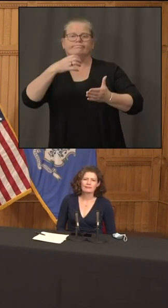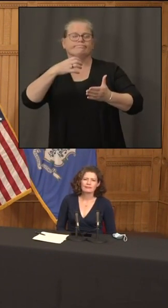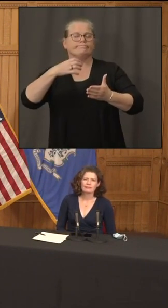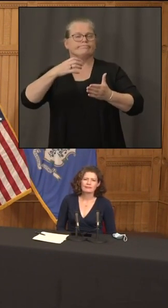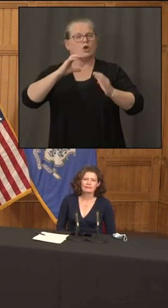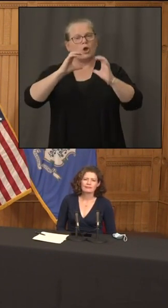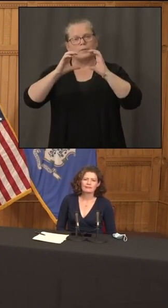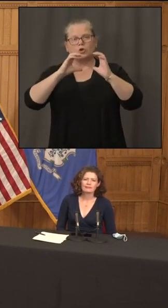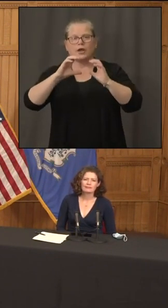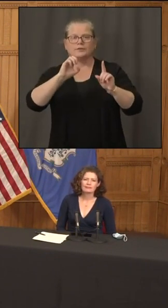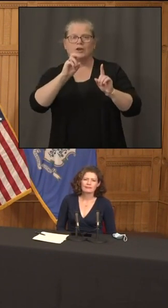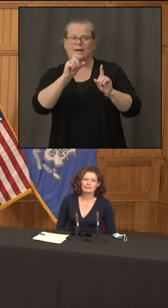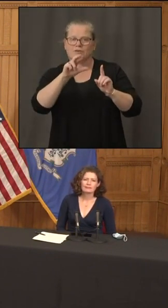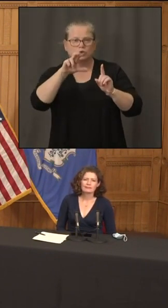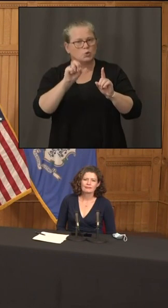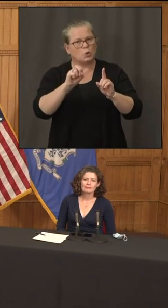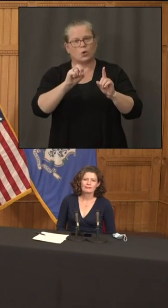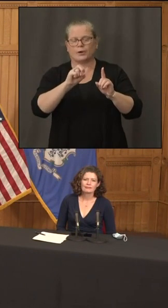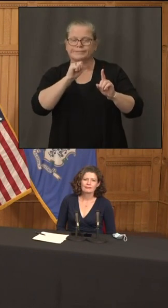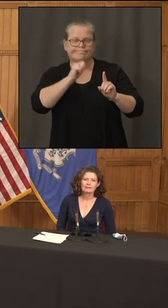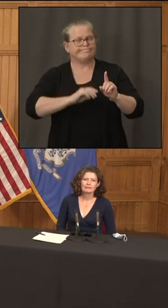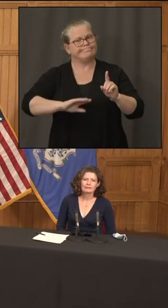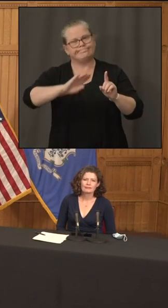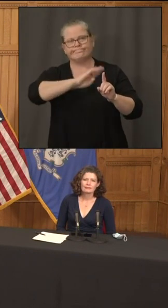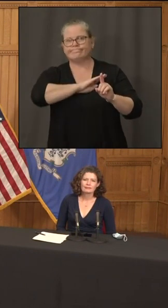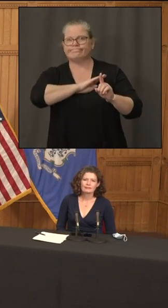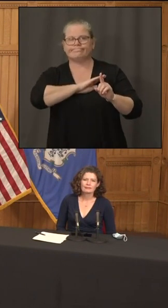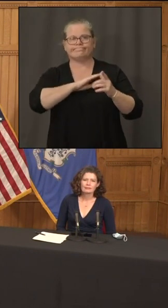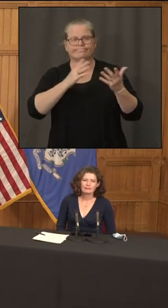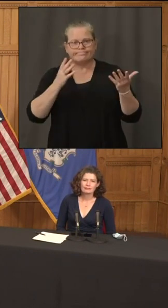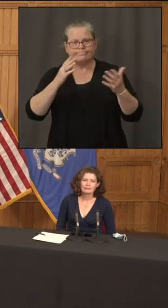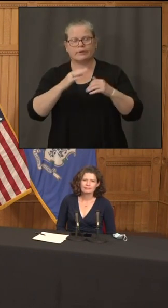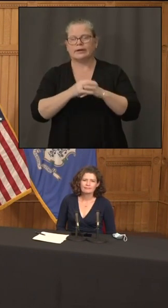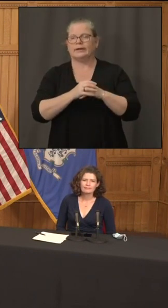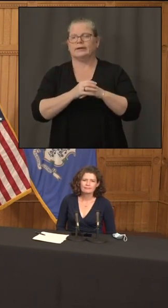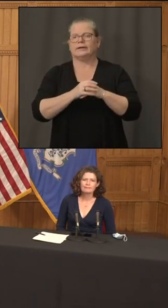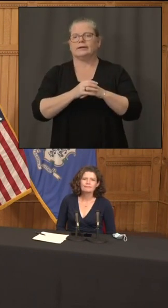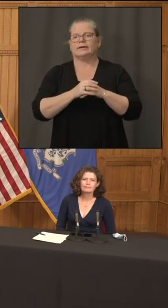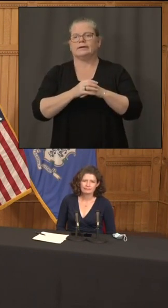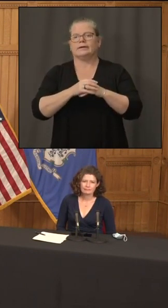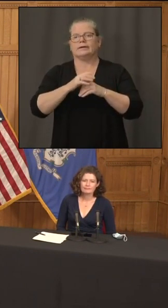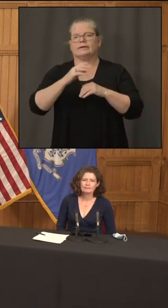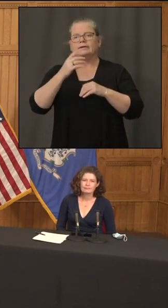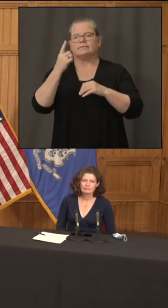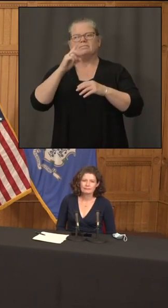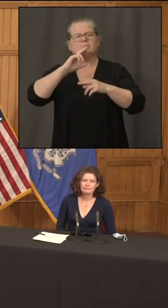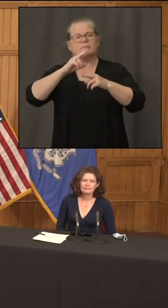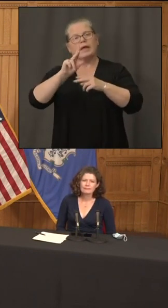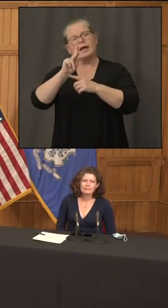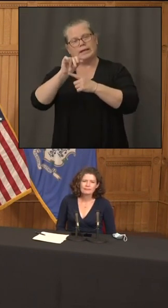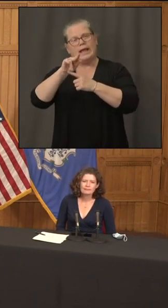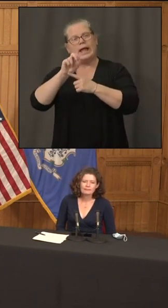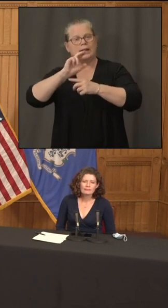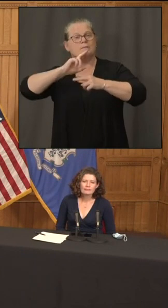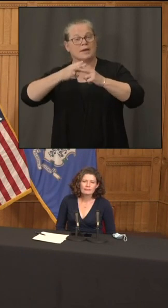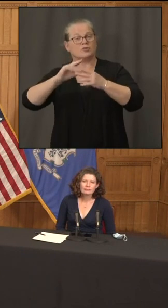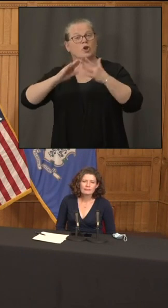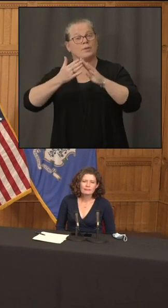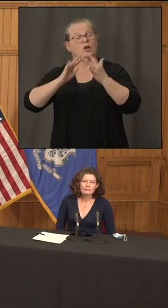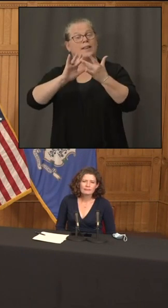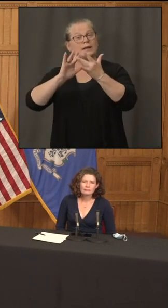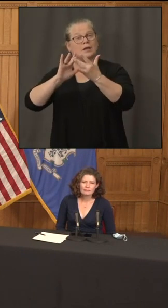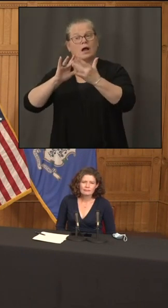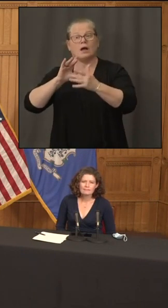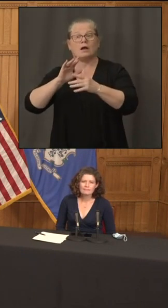eversource or they haven't heard from them at all um katie mentioned the community liaisons um we've heard from a couple who are really